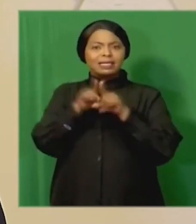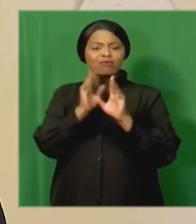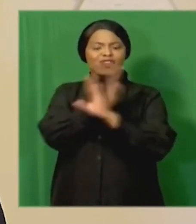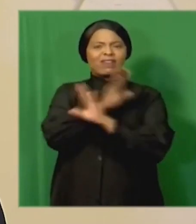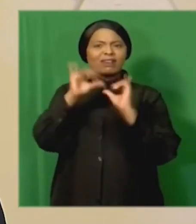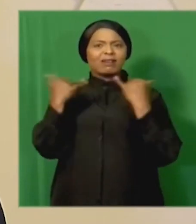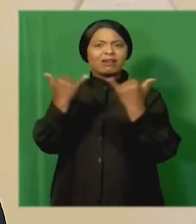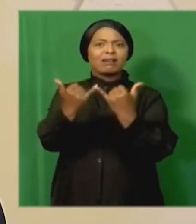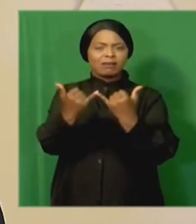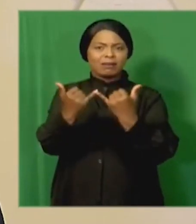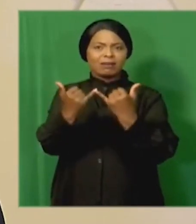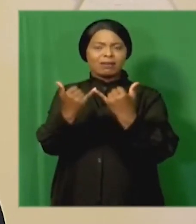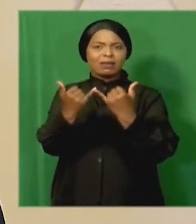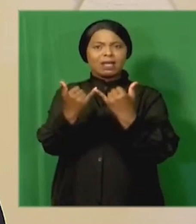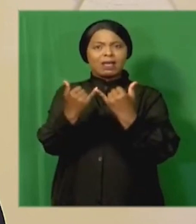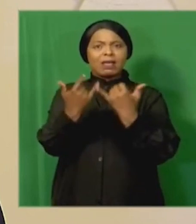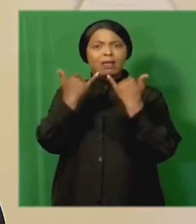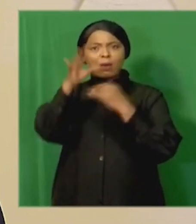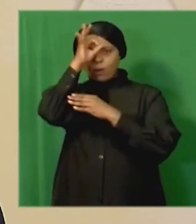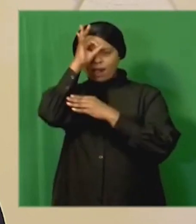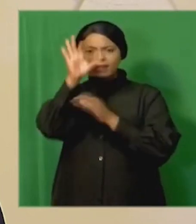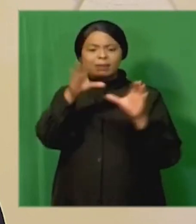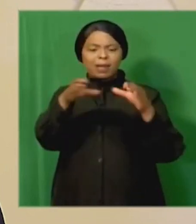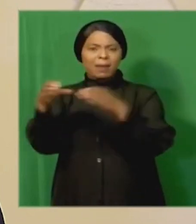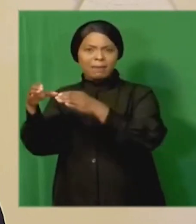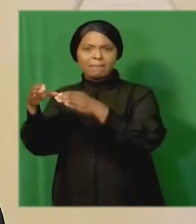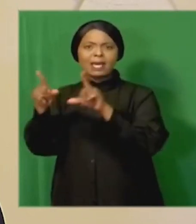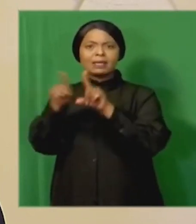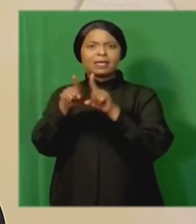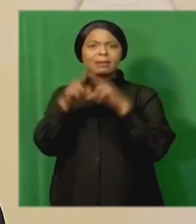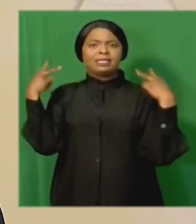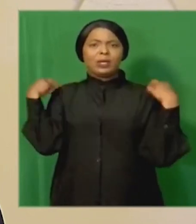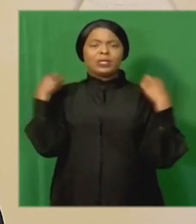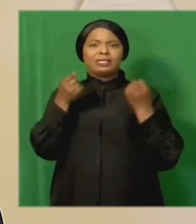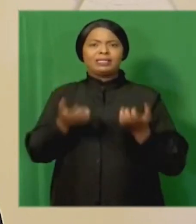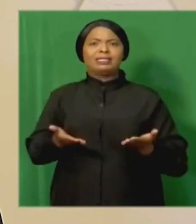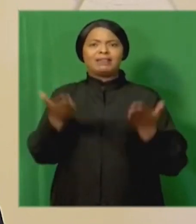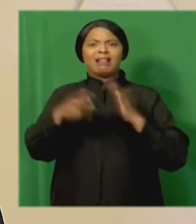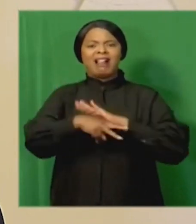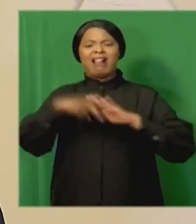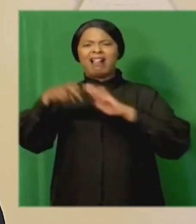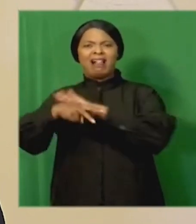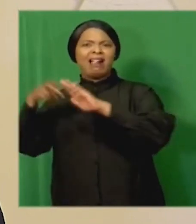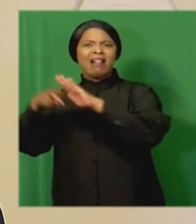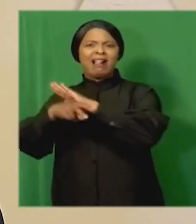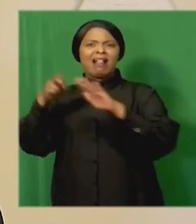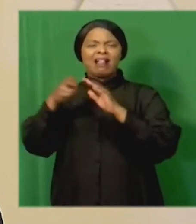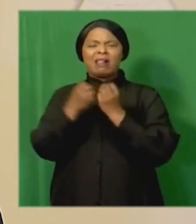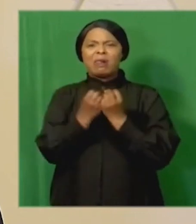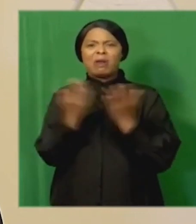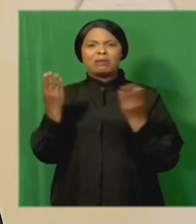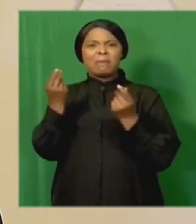companies, law enforcement bodies, and security services to loot vast amounts